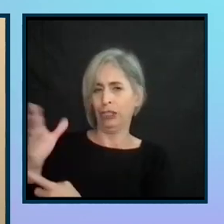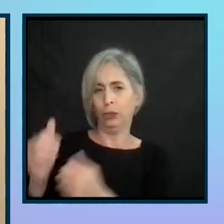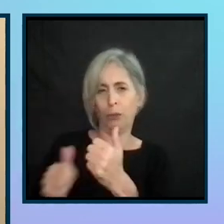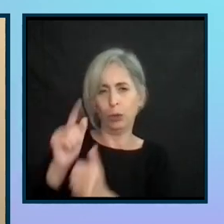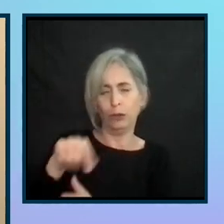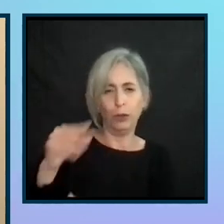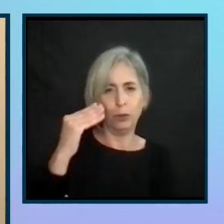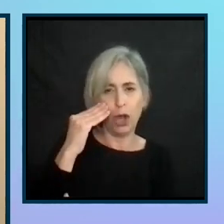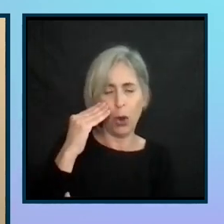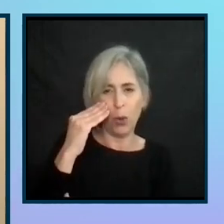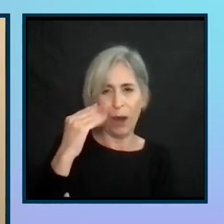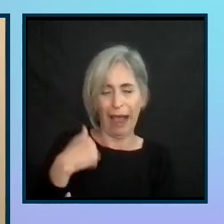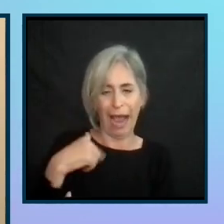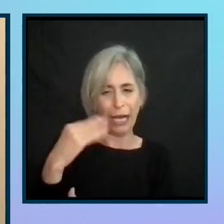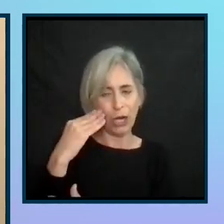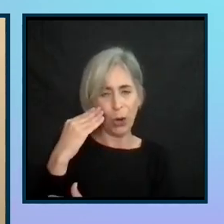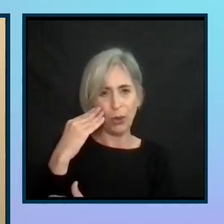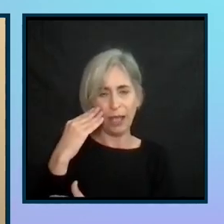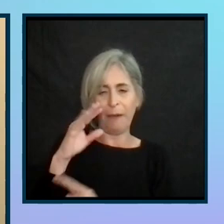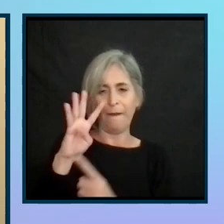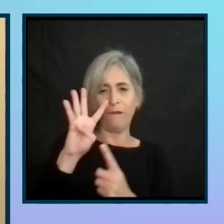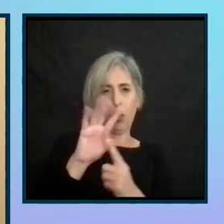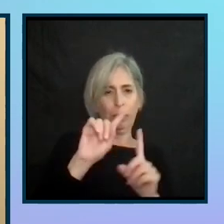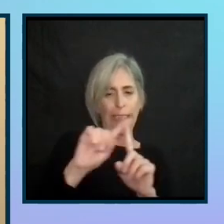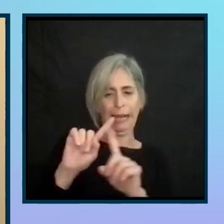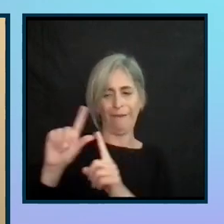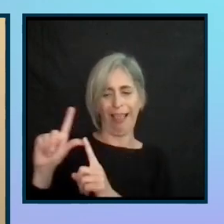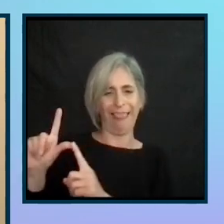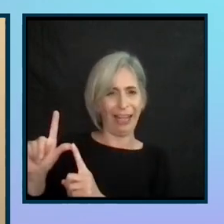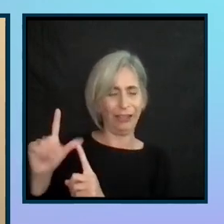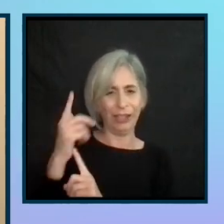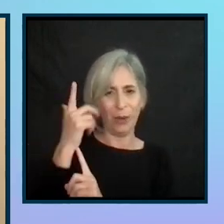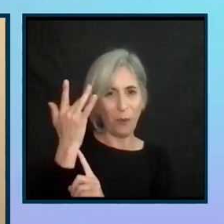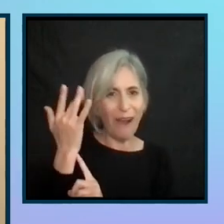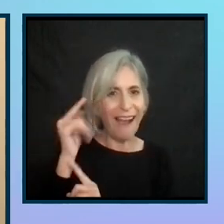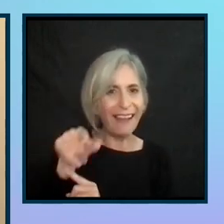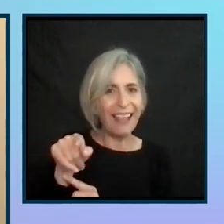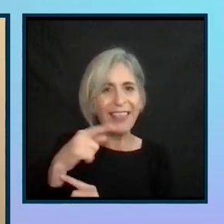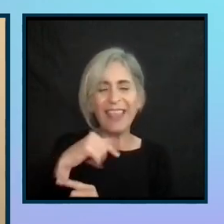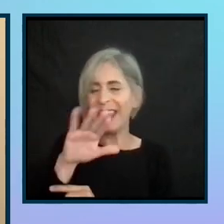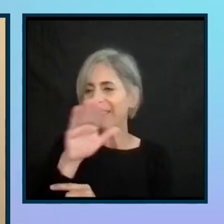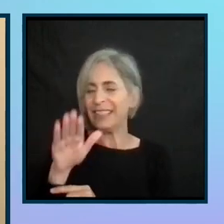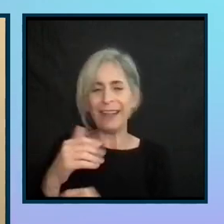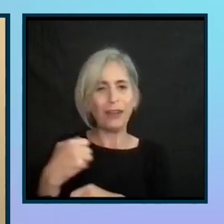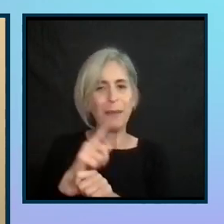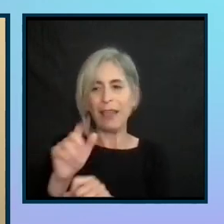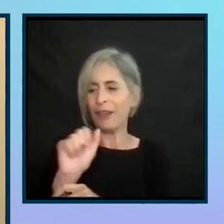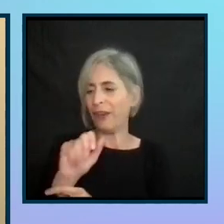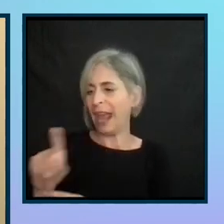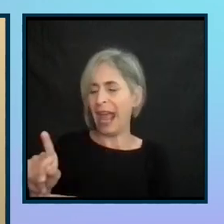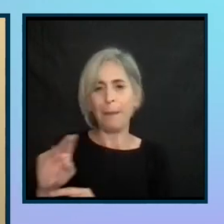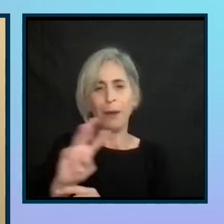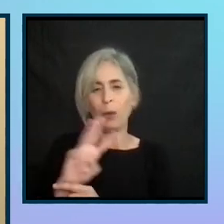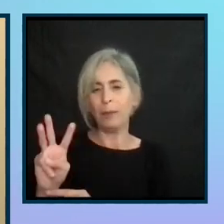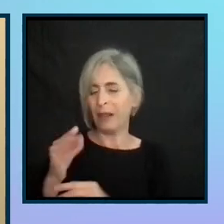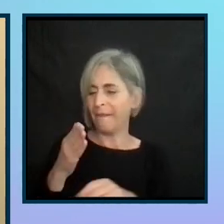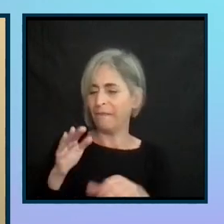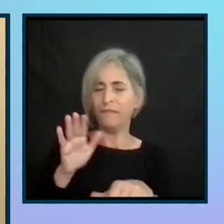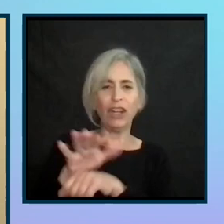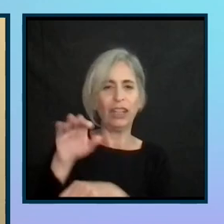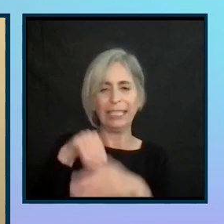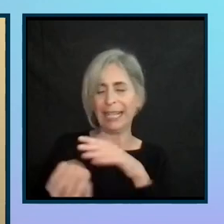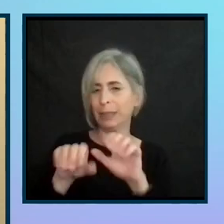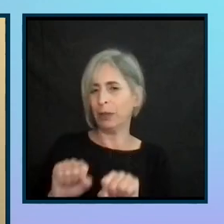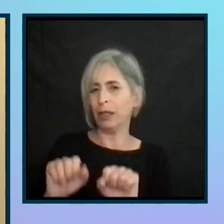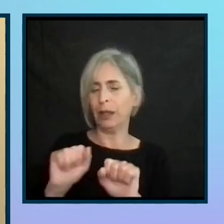And I actually know them by four different letters because they've never made their app and their website fully accessible to